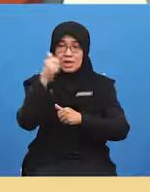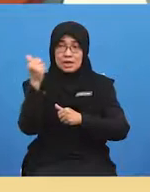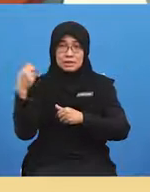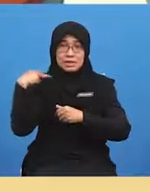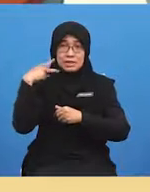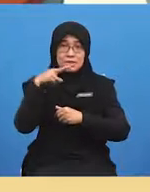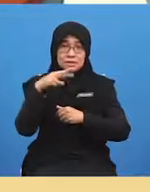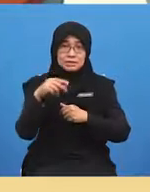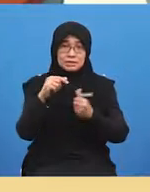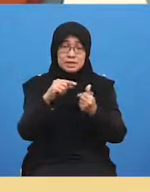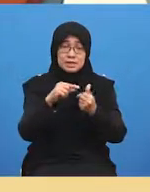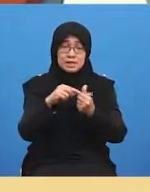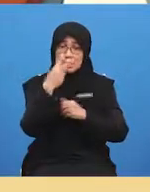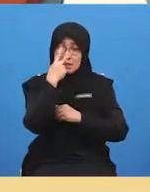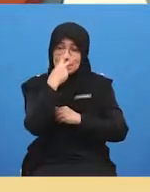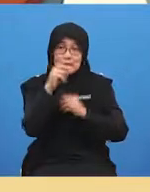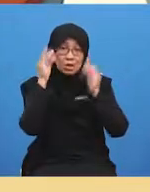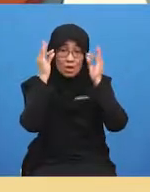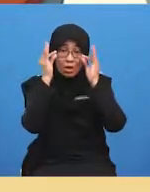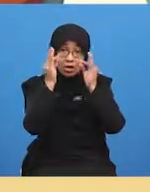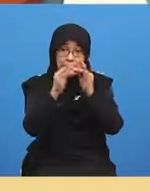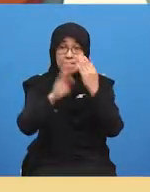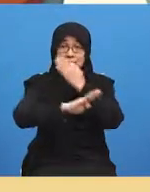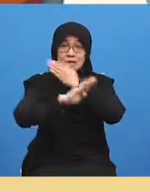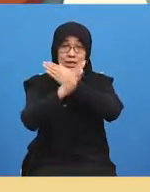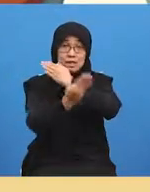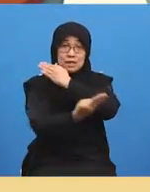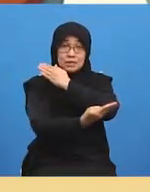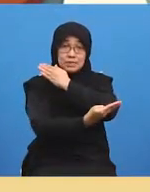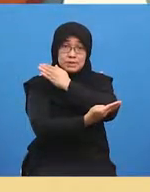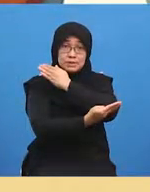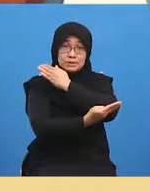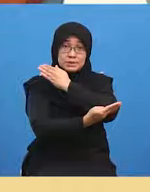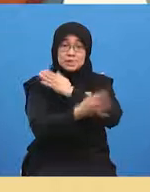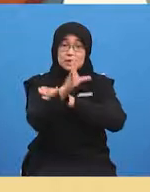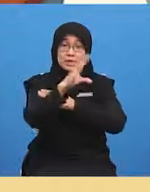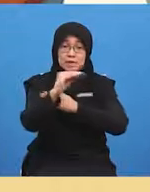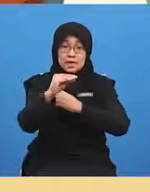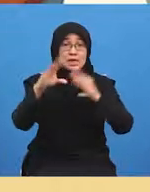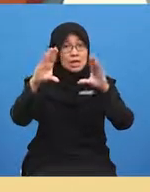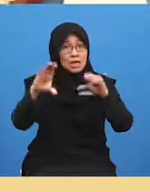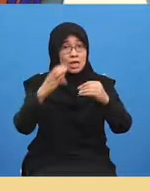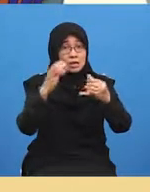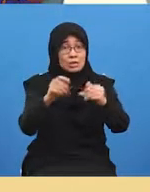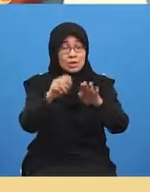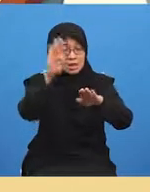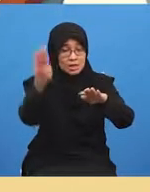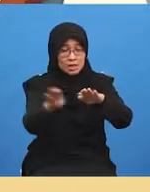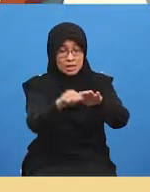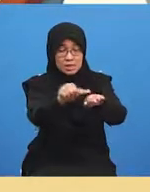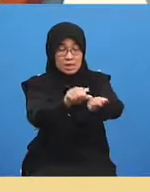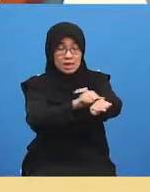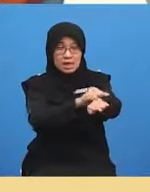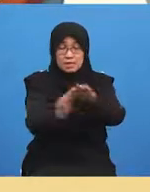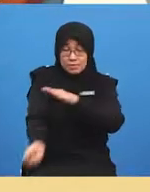eyes on the basket i'm going to step and do the underarm throw now